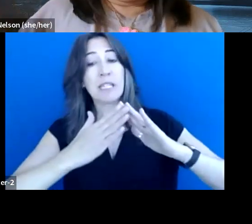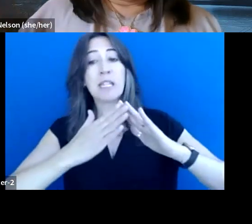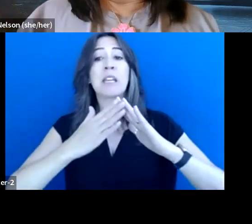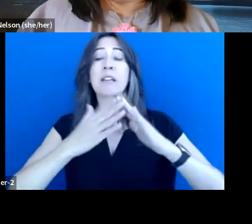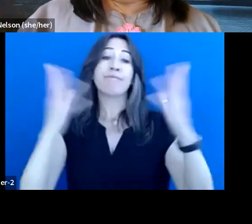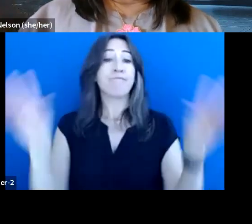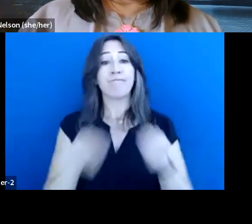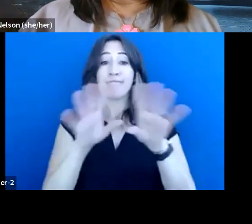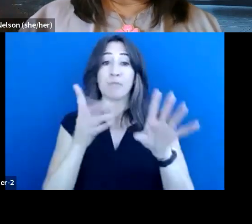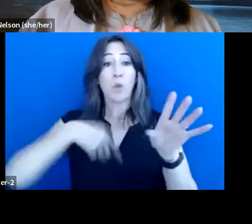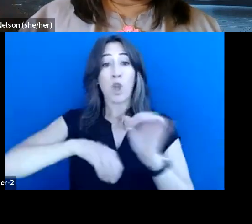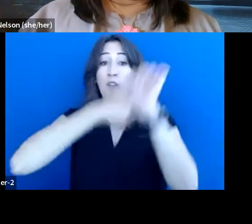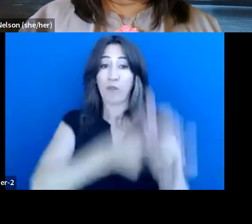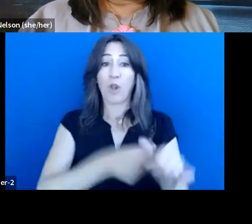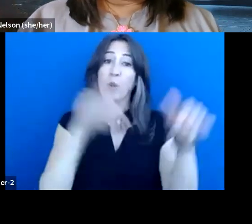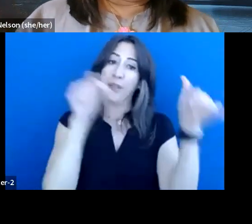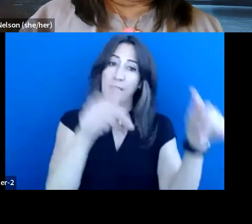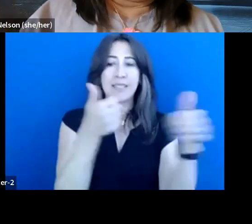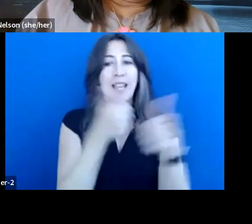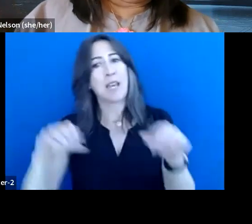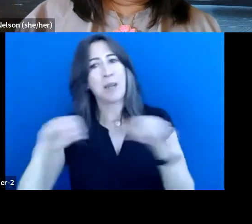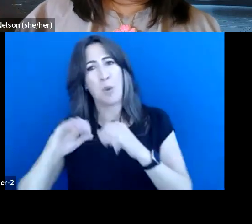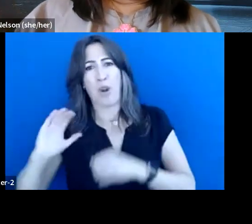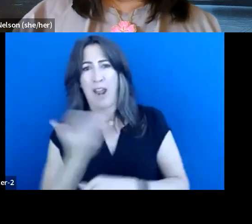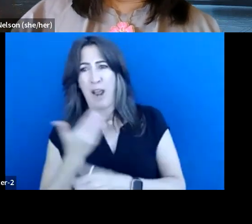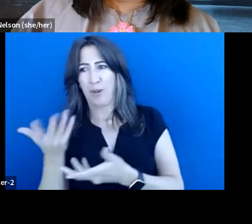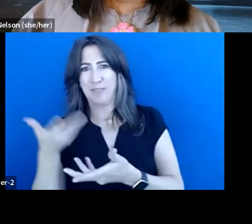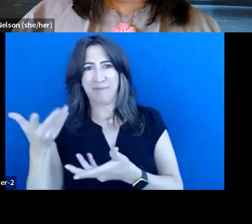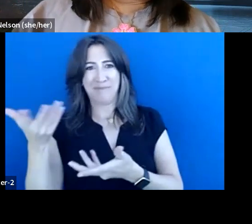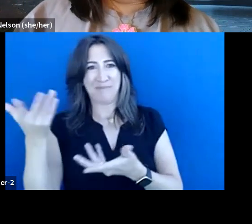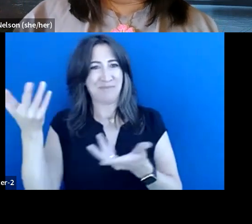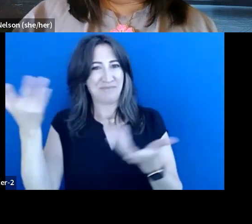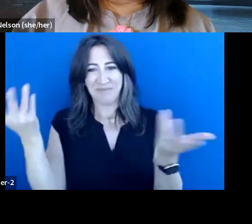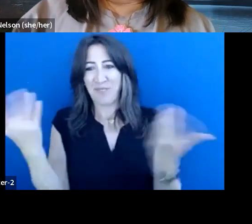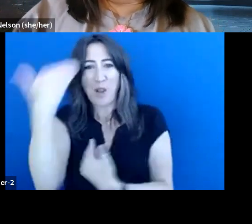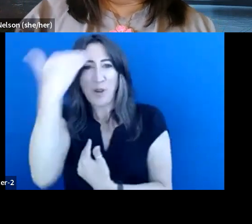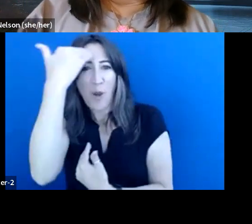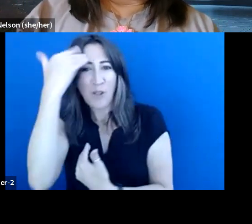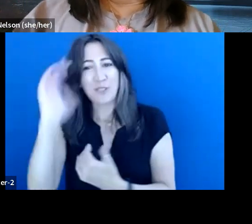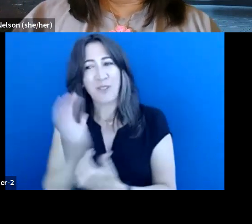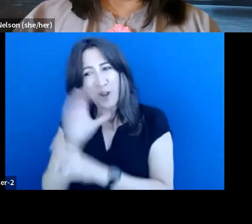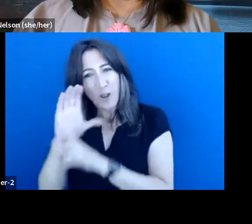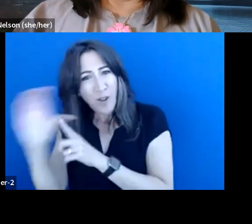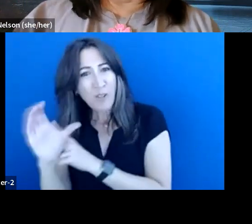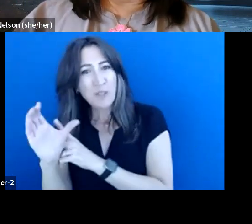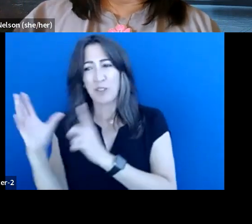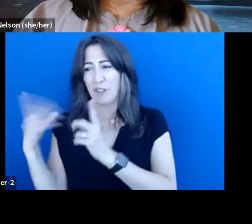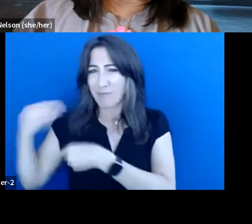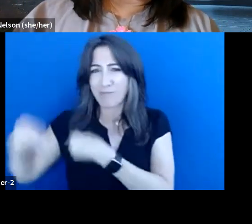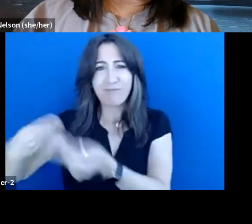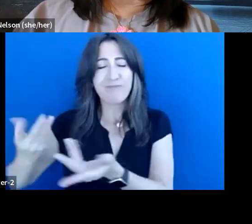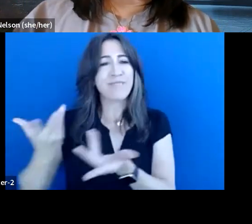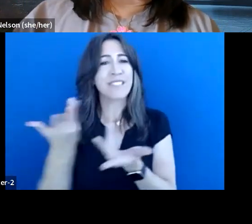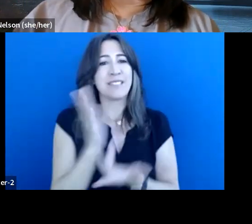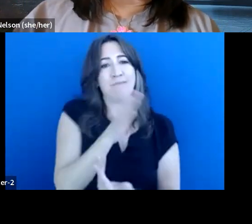magically, we don't have any more, you know, any more knowledge of our culture and so forth. So that really frustrated